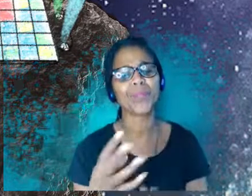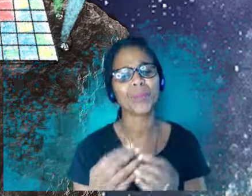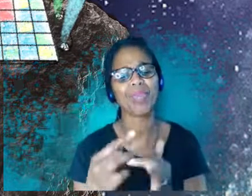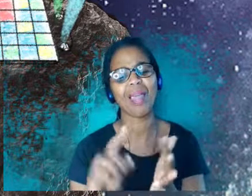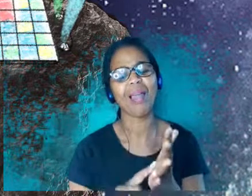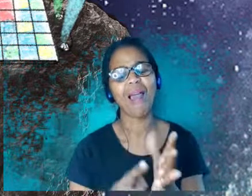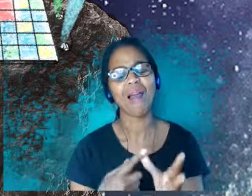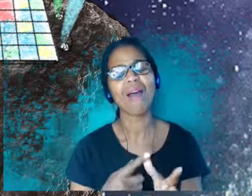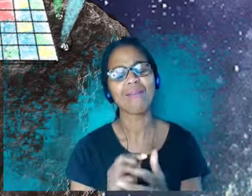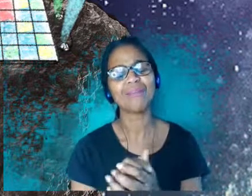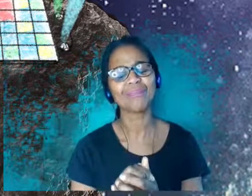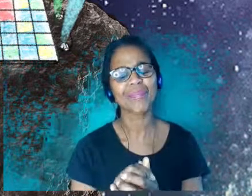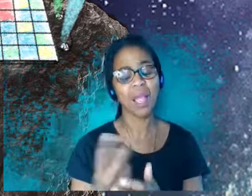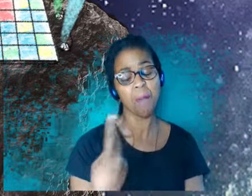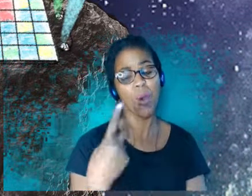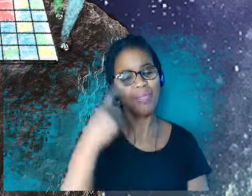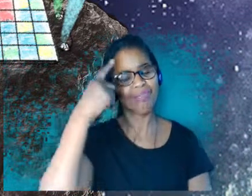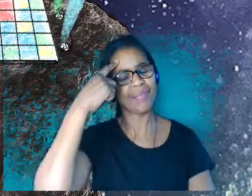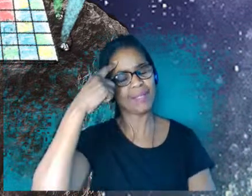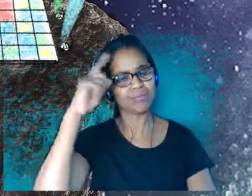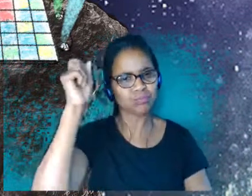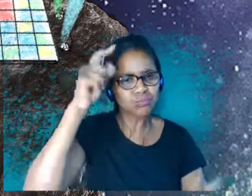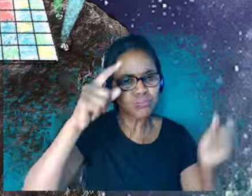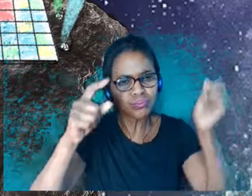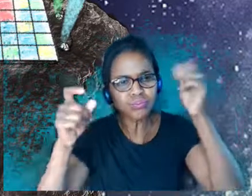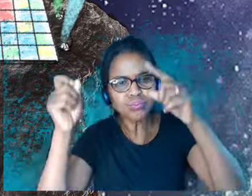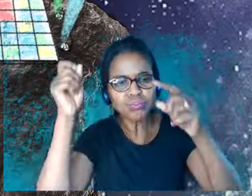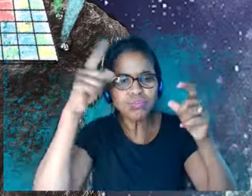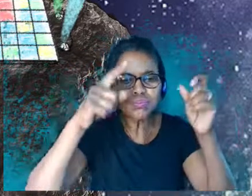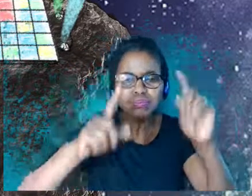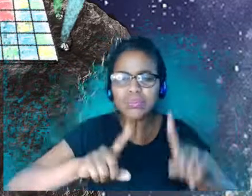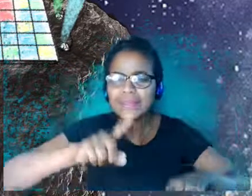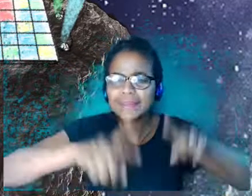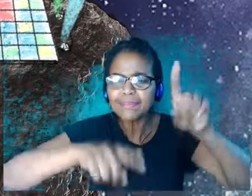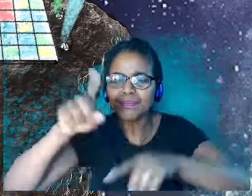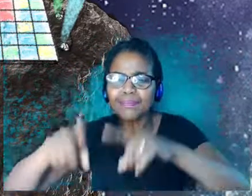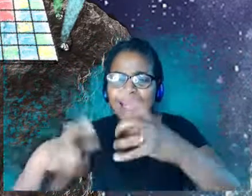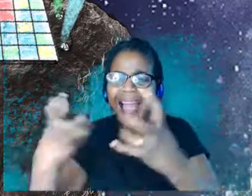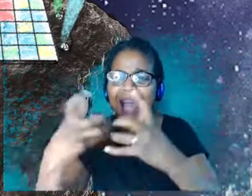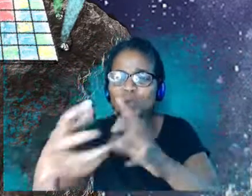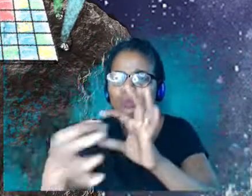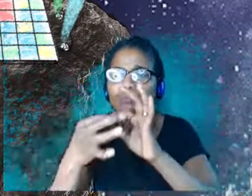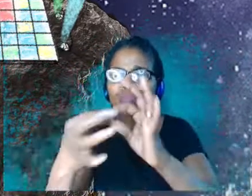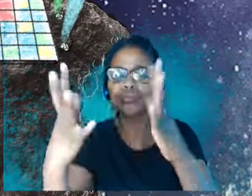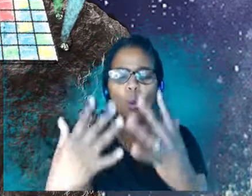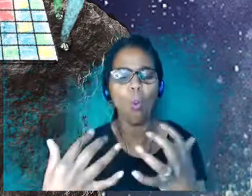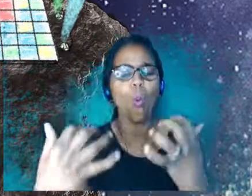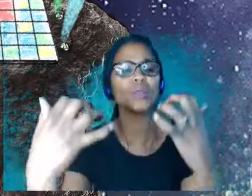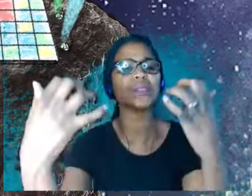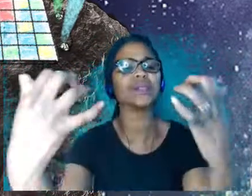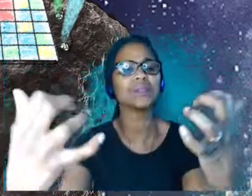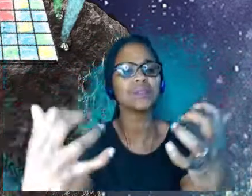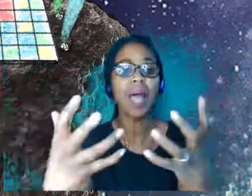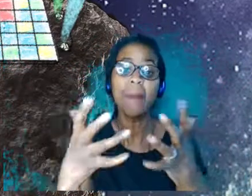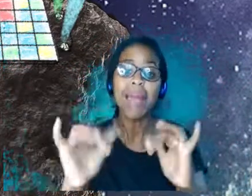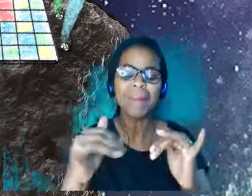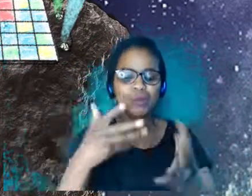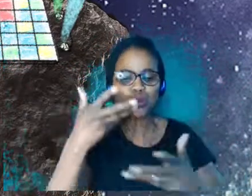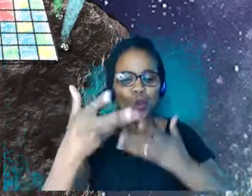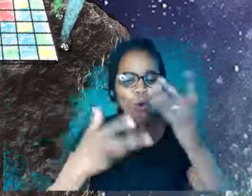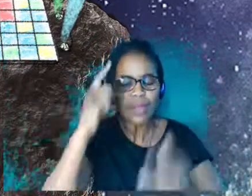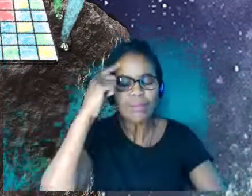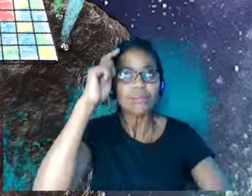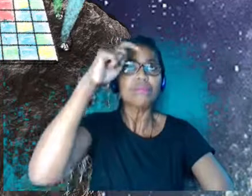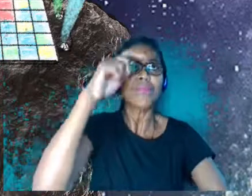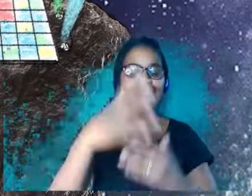of like different ways we could engage an audience, like based on a storyline that Ella created. And then it would